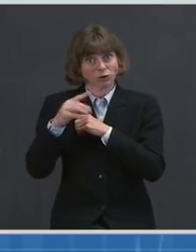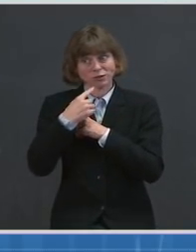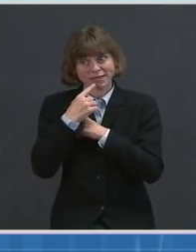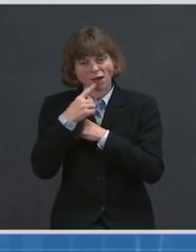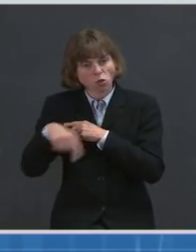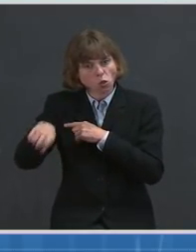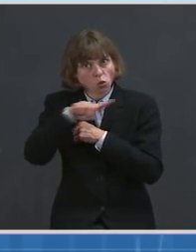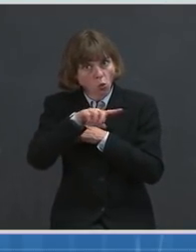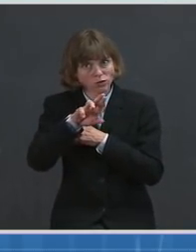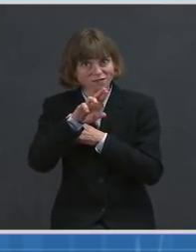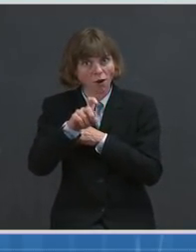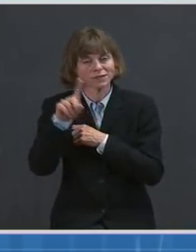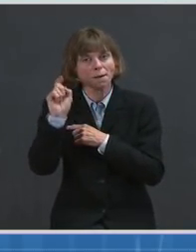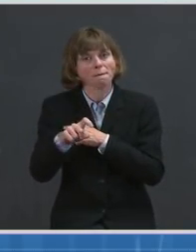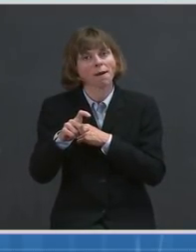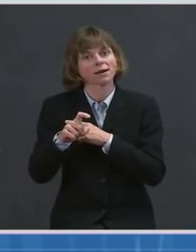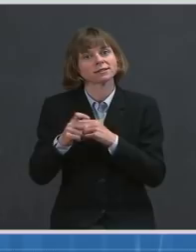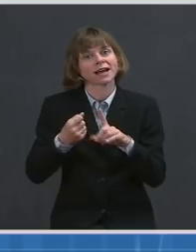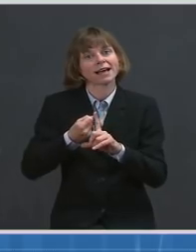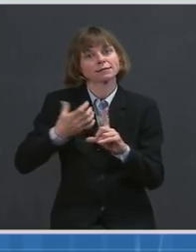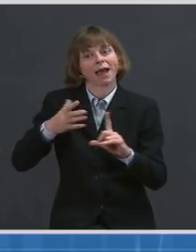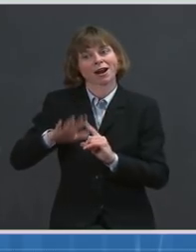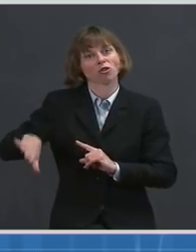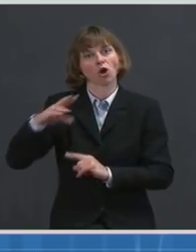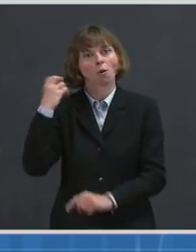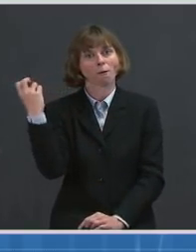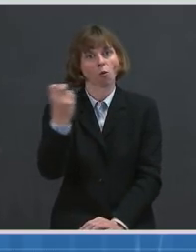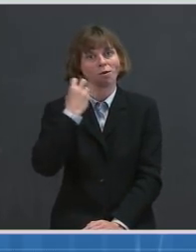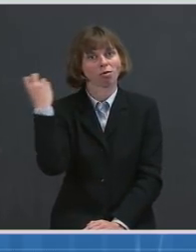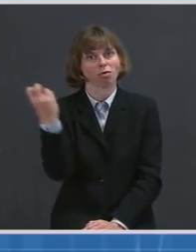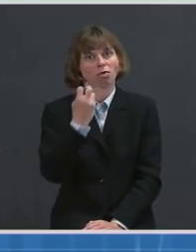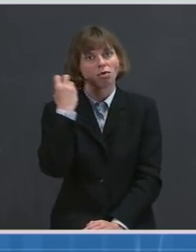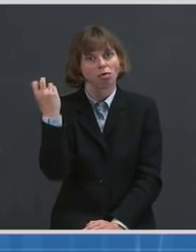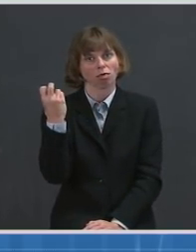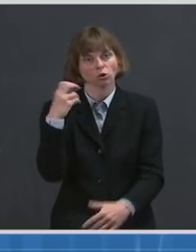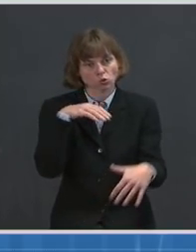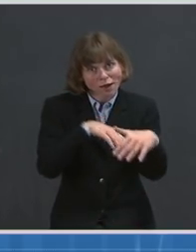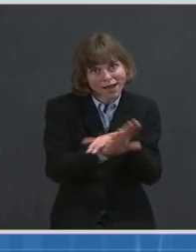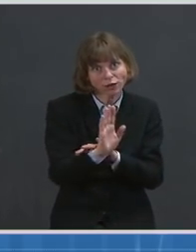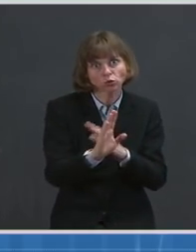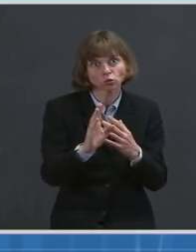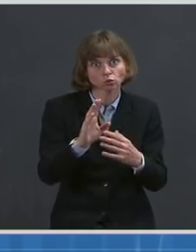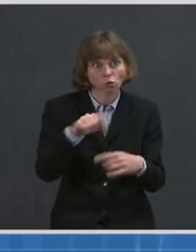mobile operations into the hardest hit communities to reach more people.